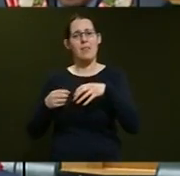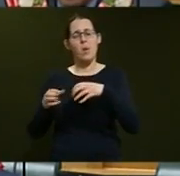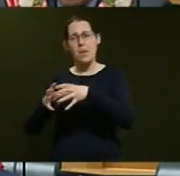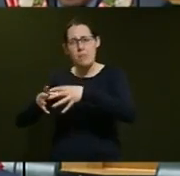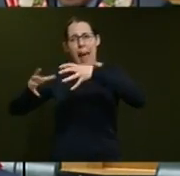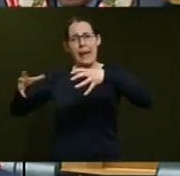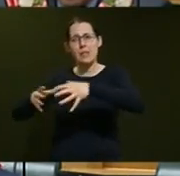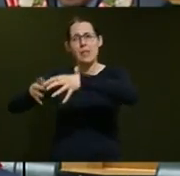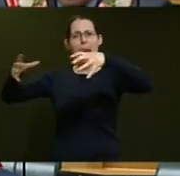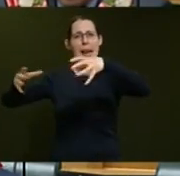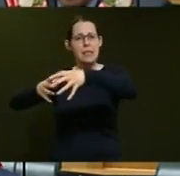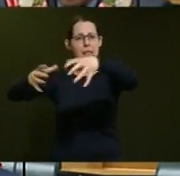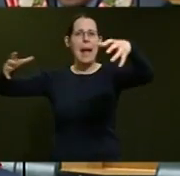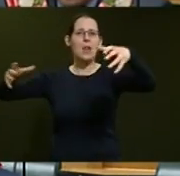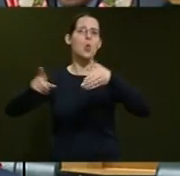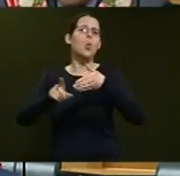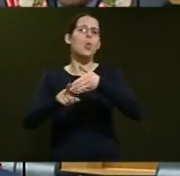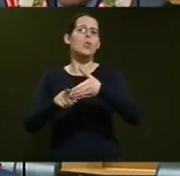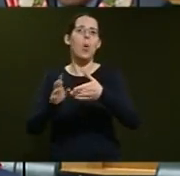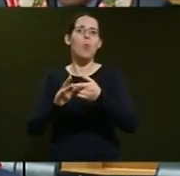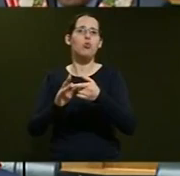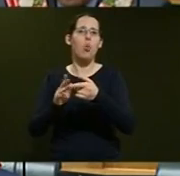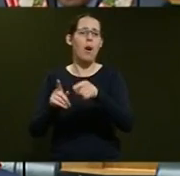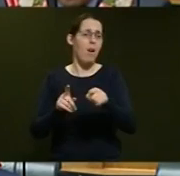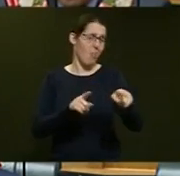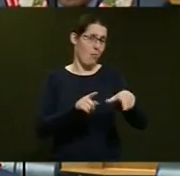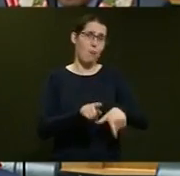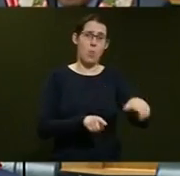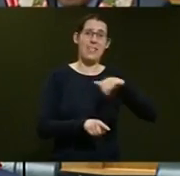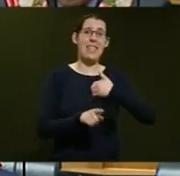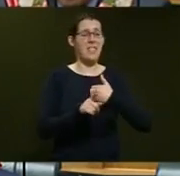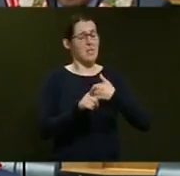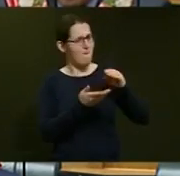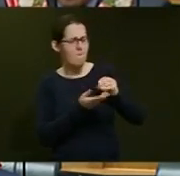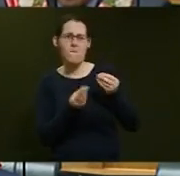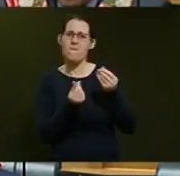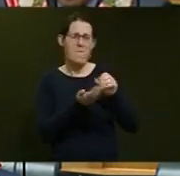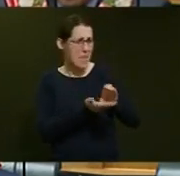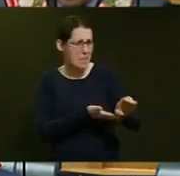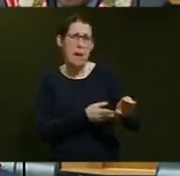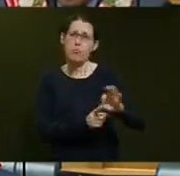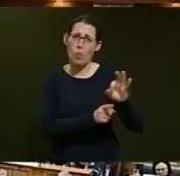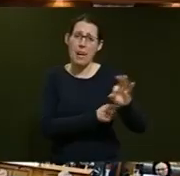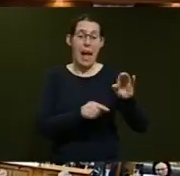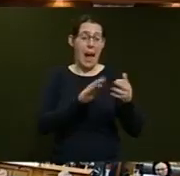towards Omokaroa. It needs investment and safety improvements, and under this Government, it'll get them.